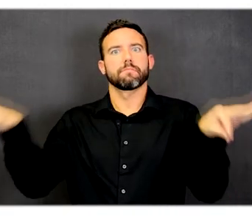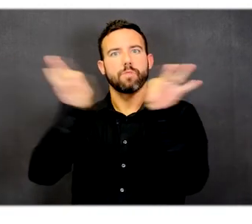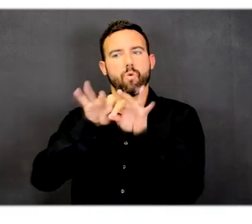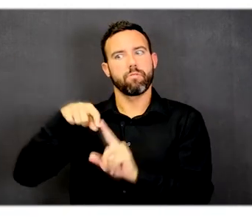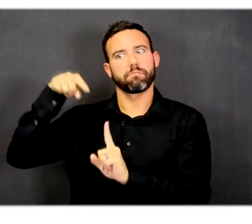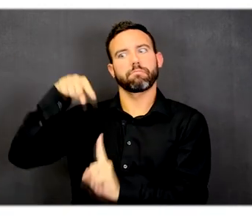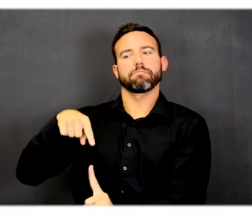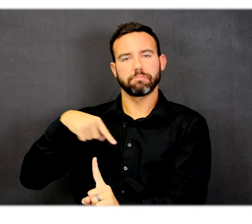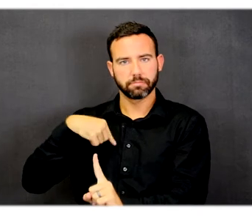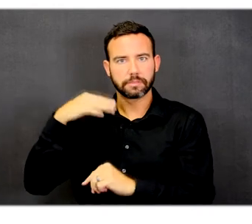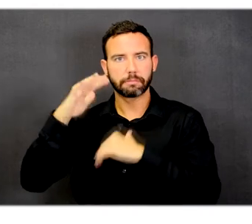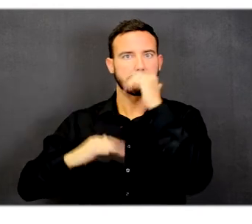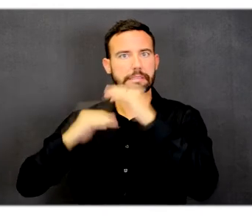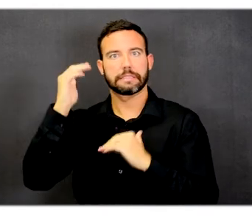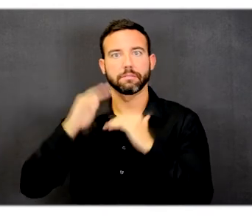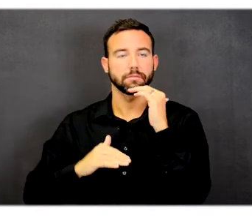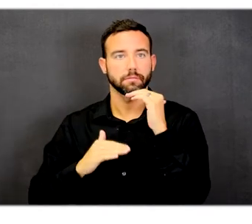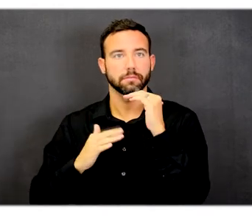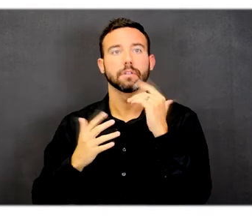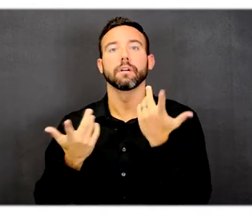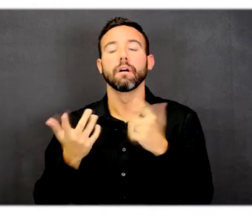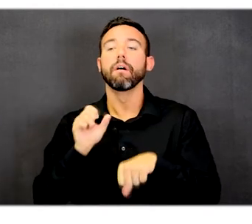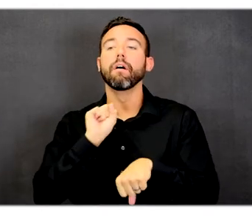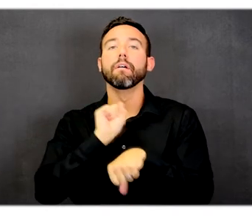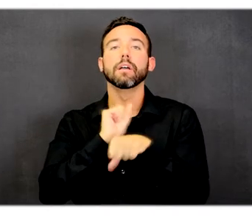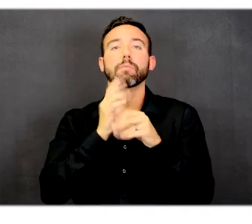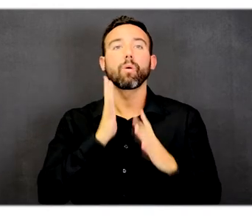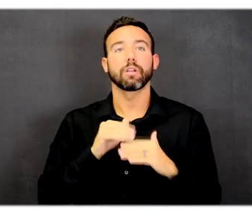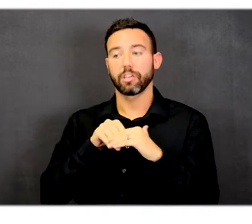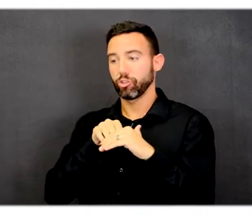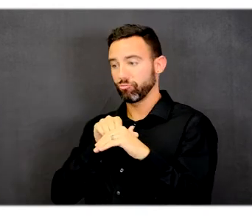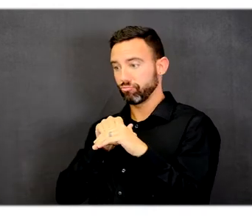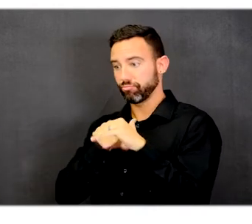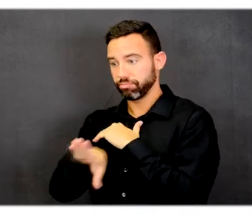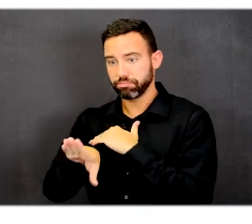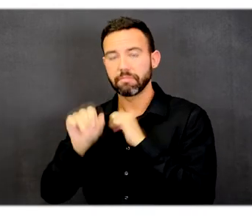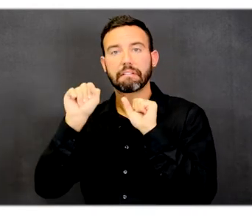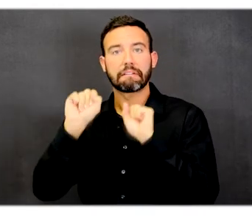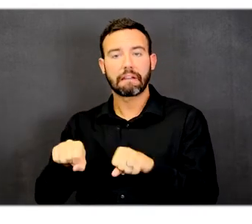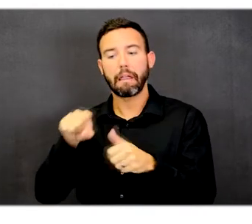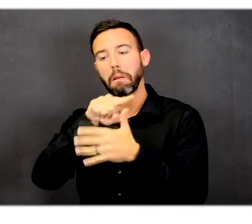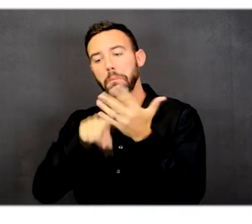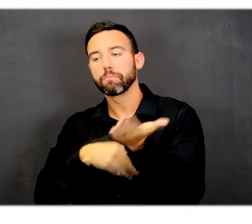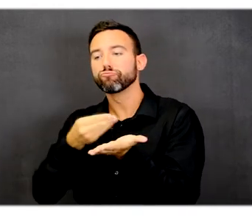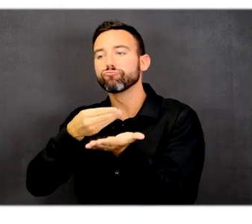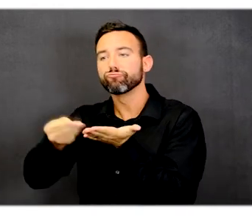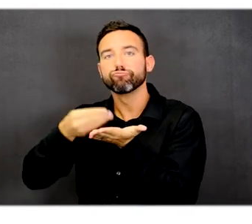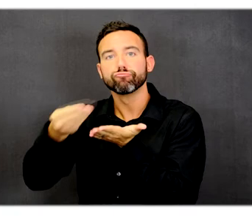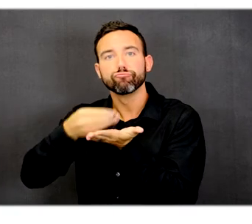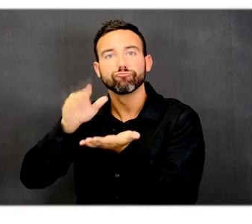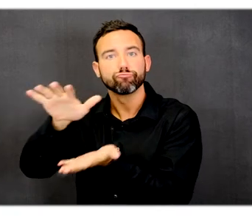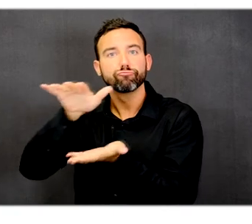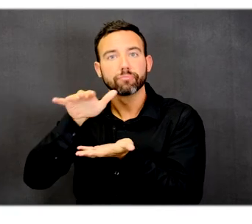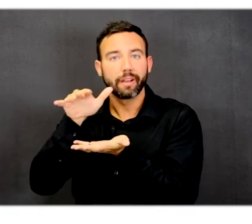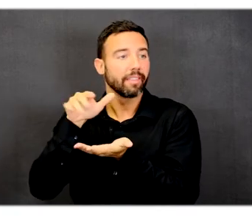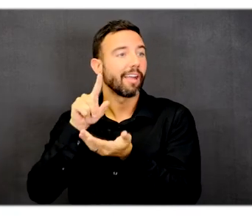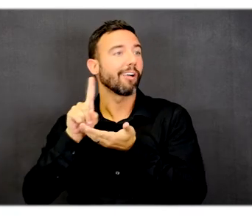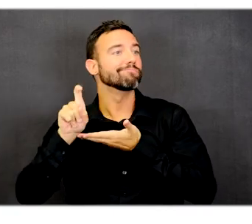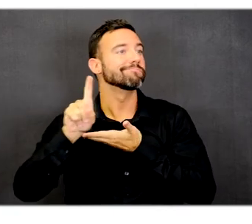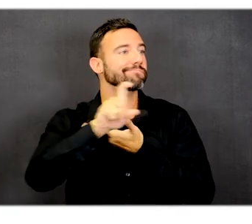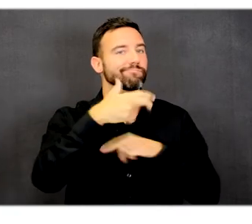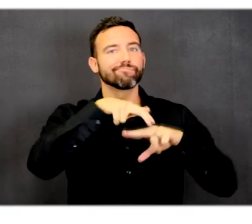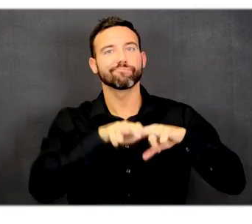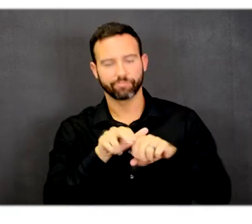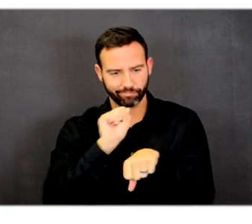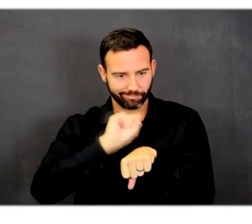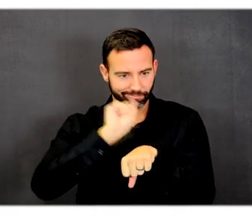It is one of the first areas that an employee enters and may purchase items on the way to their workspace for the day. On